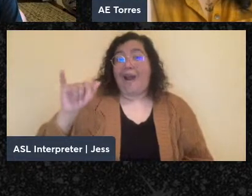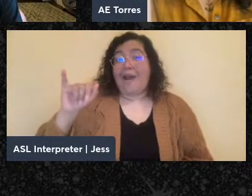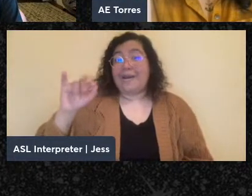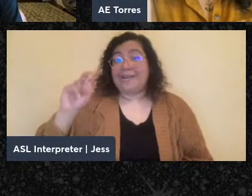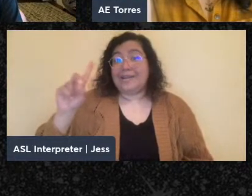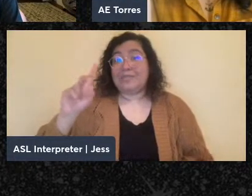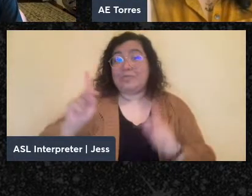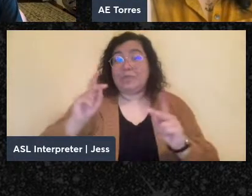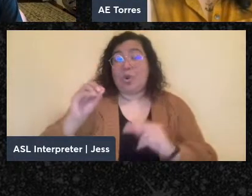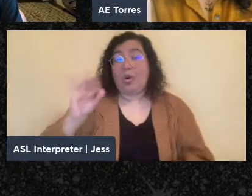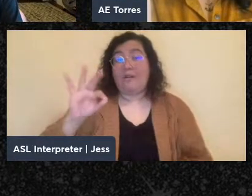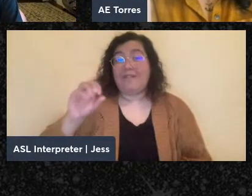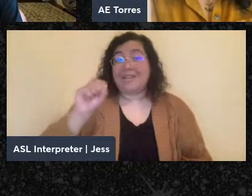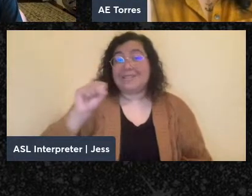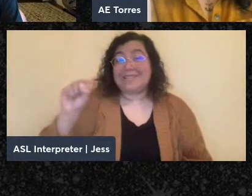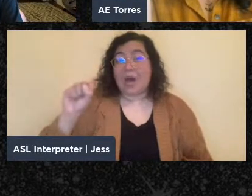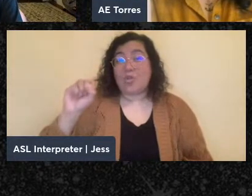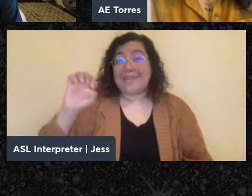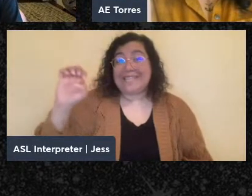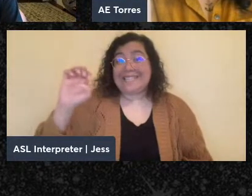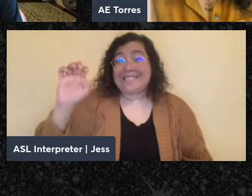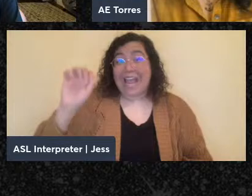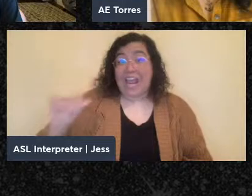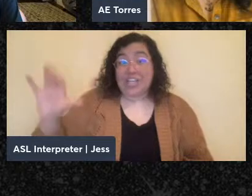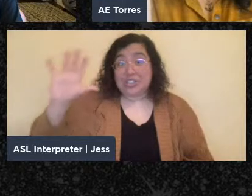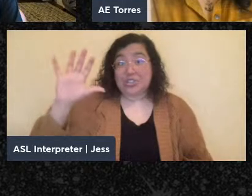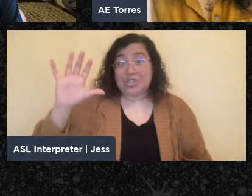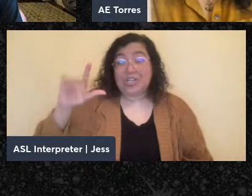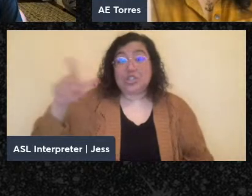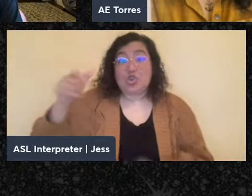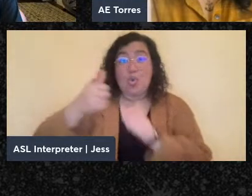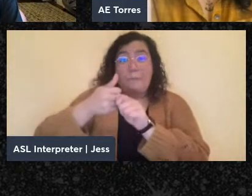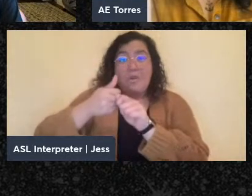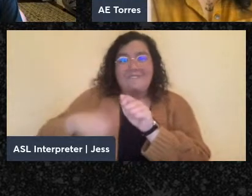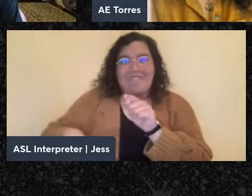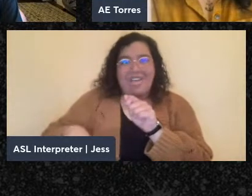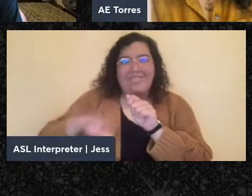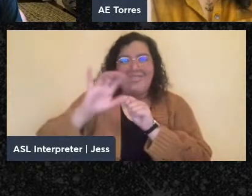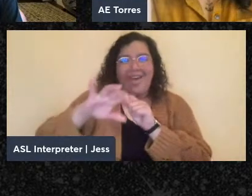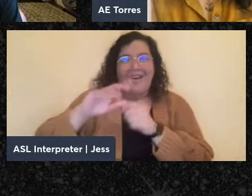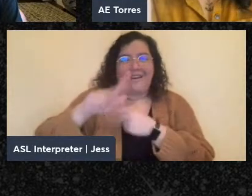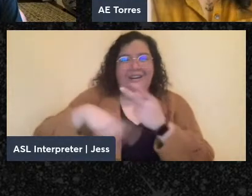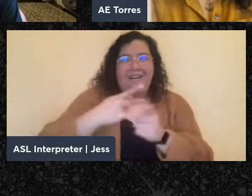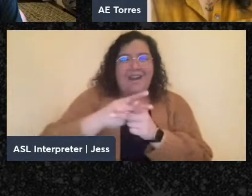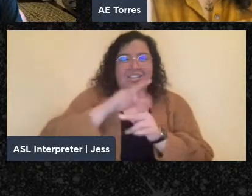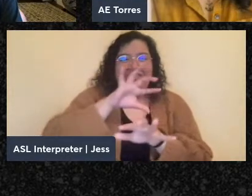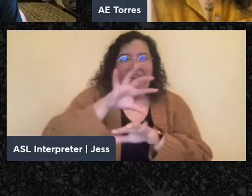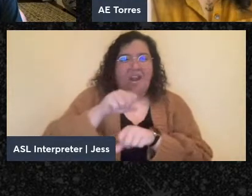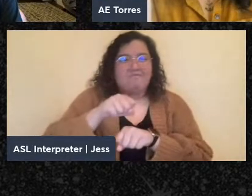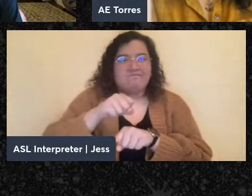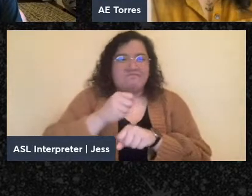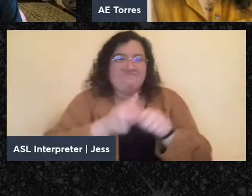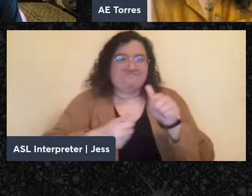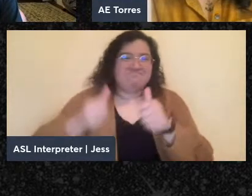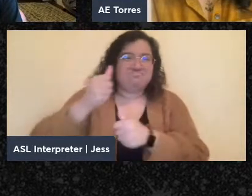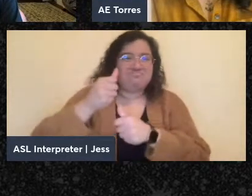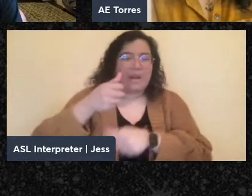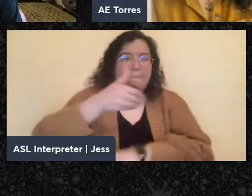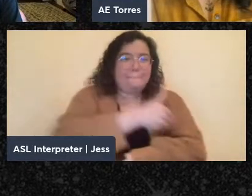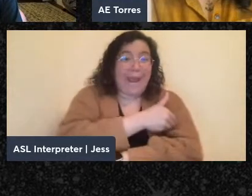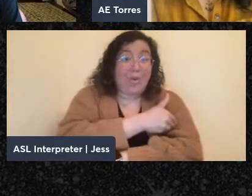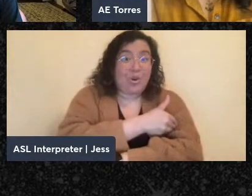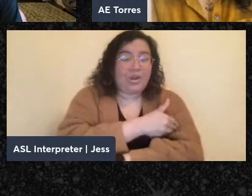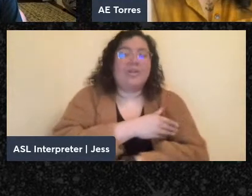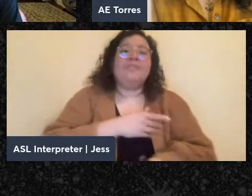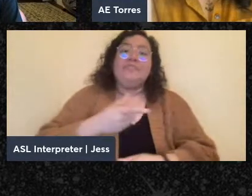about in The Art of Not Being Governed had to prevent the development of those types of power. So that's another thing that, like, is a